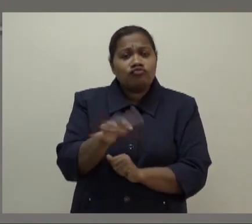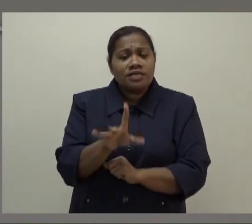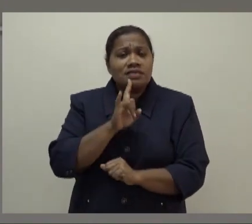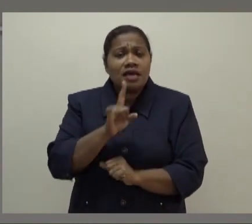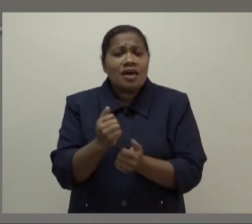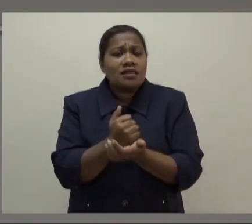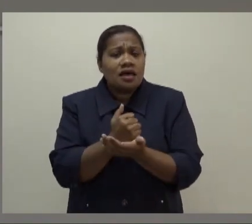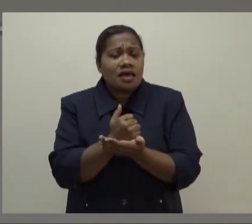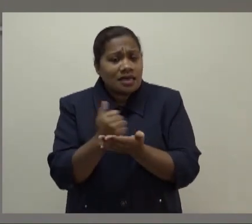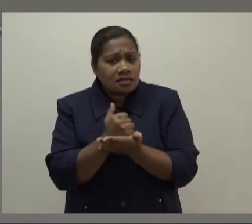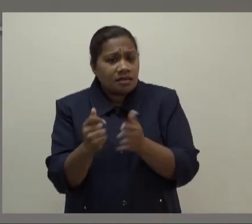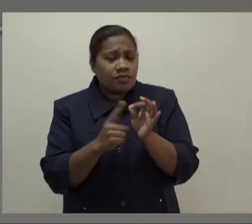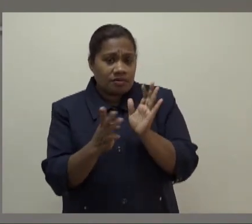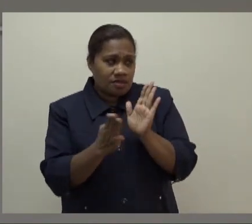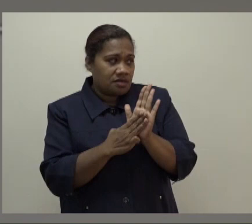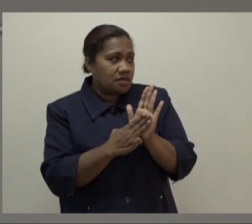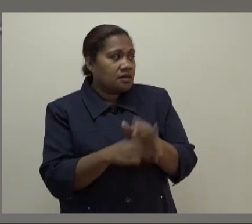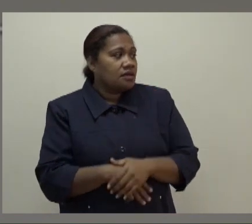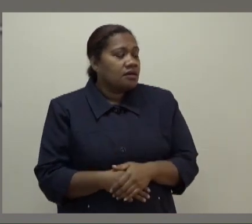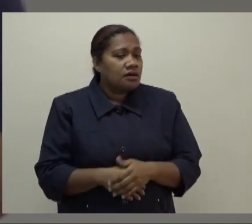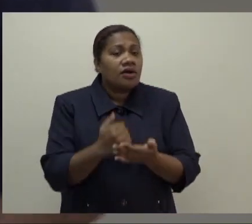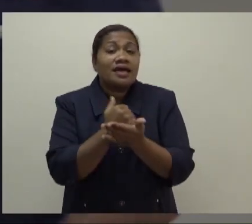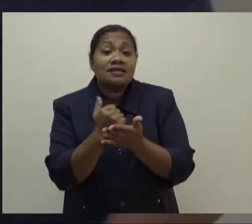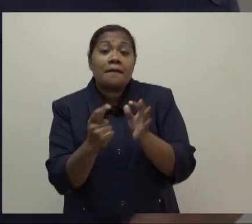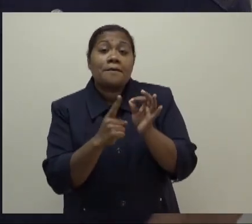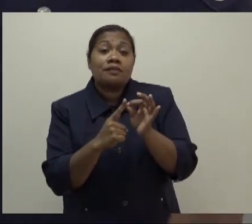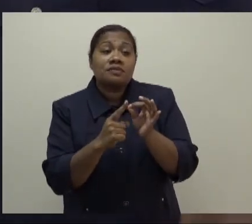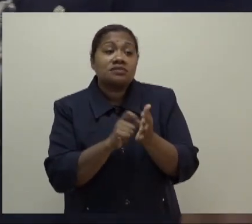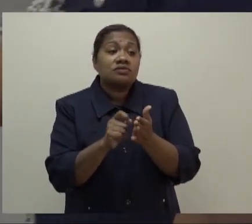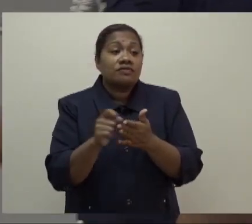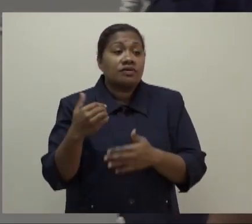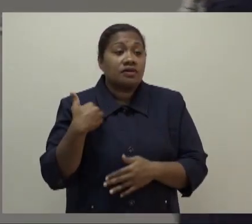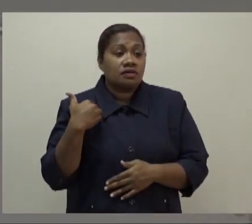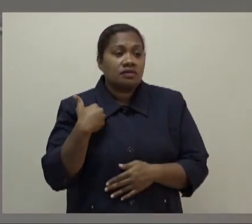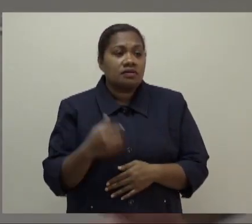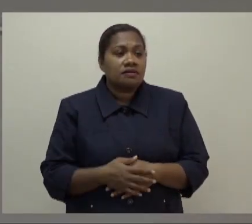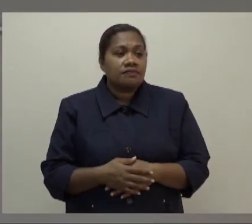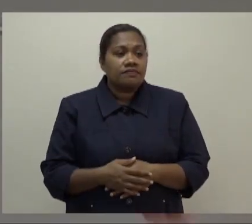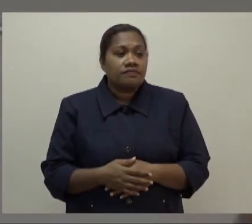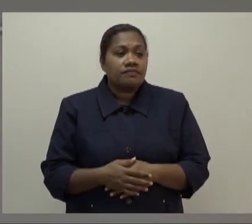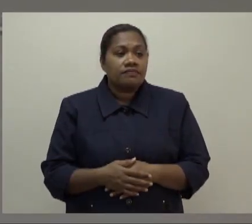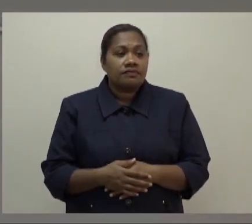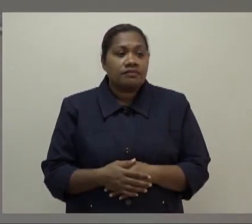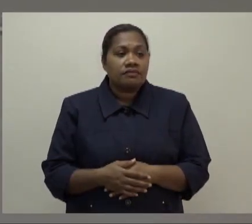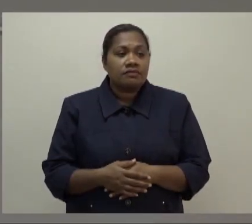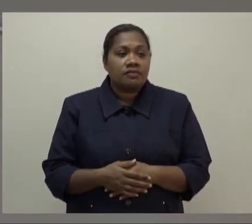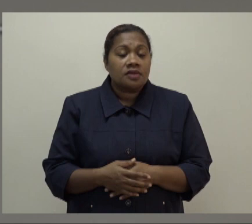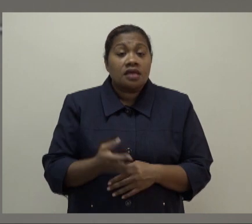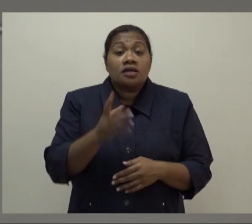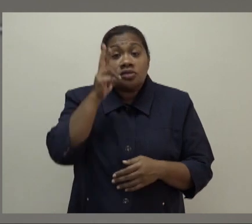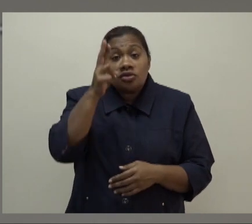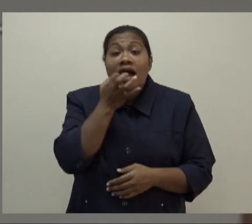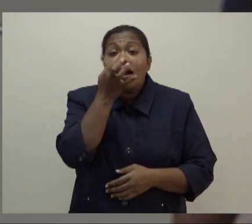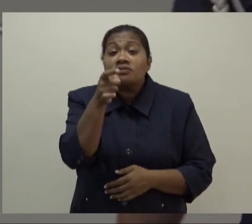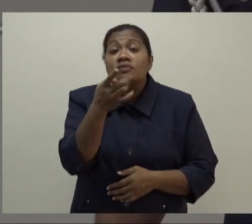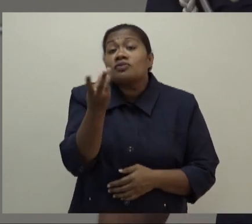Prime Minister. I'll get the Acting Permanent Secretary for help to answer that for you. Sir, I ask because some people have been stopped and warned by police officers because